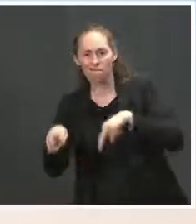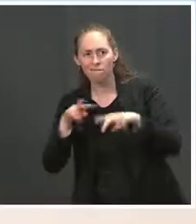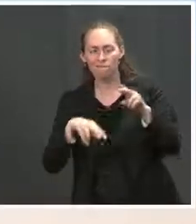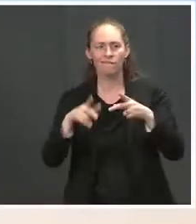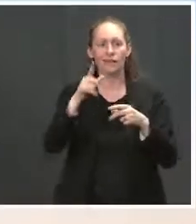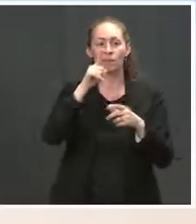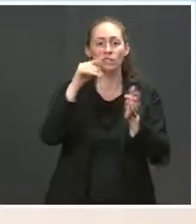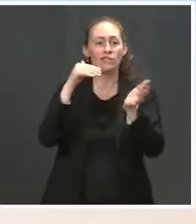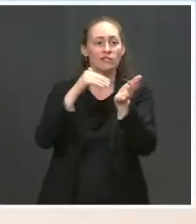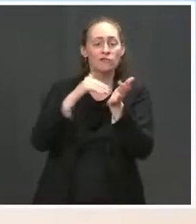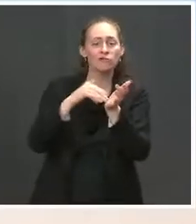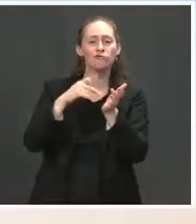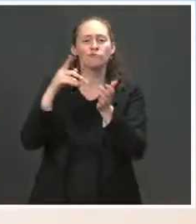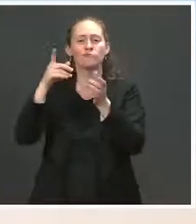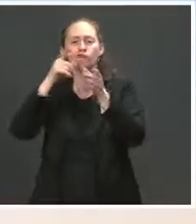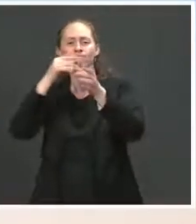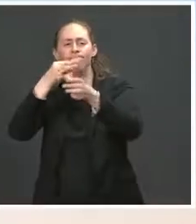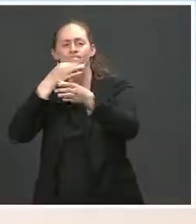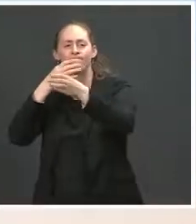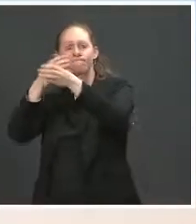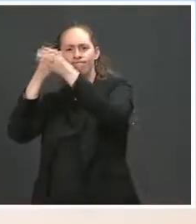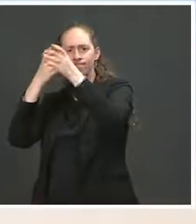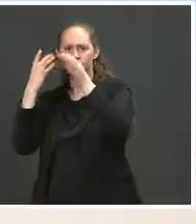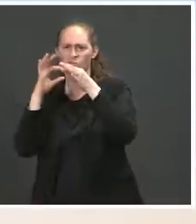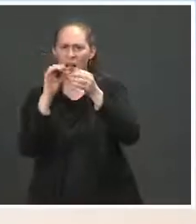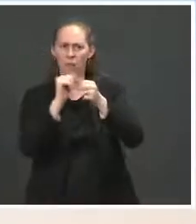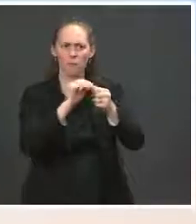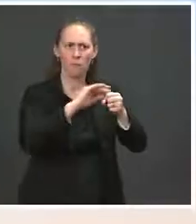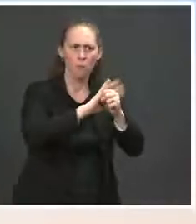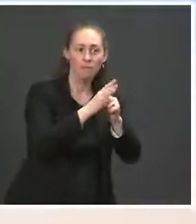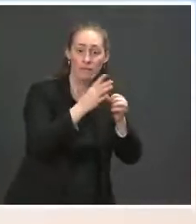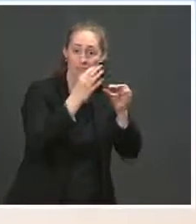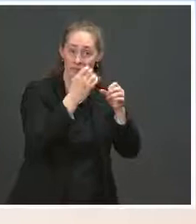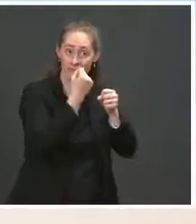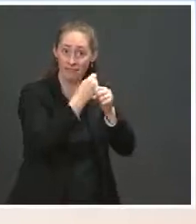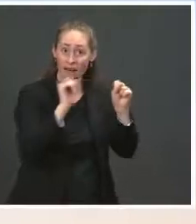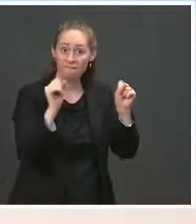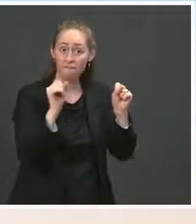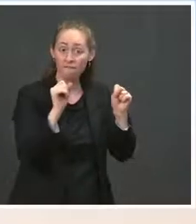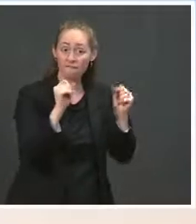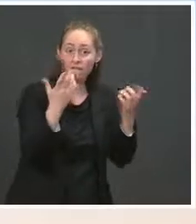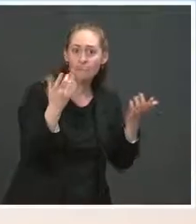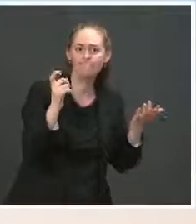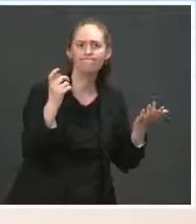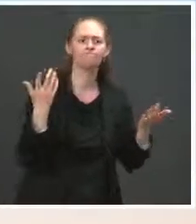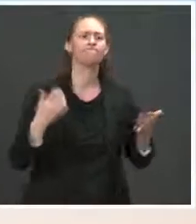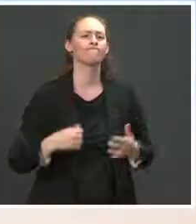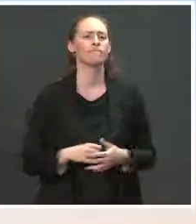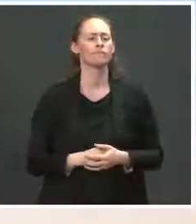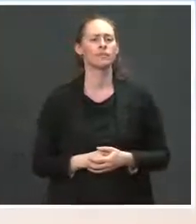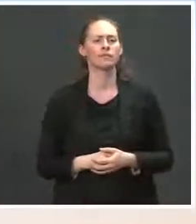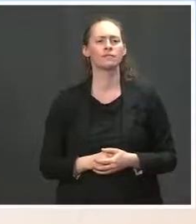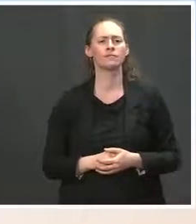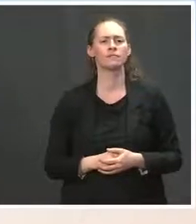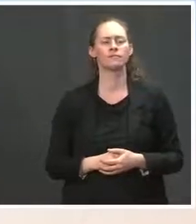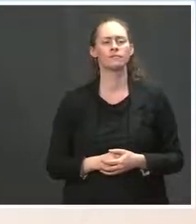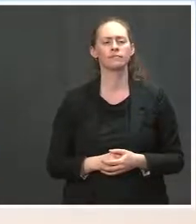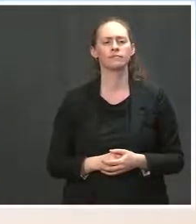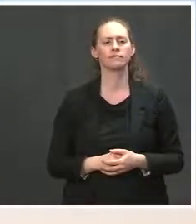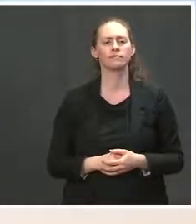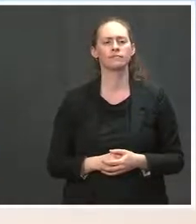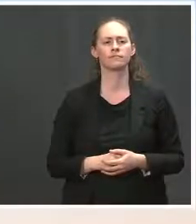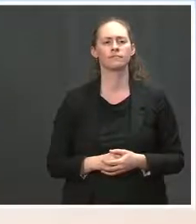the status of the pandemic and the safety of the American people. The Can I ask you just follow up on the Turkey question? The I mean, Turkey is a NATO member.